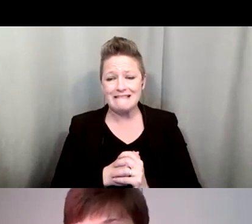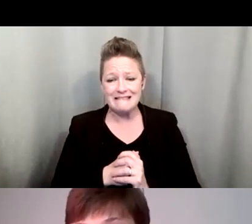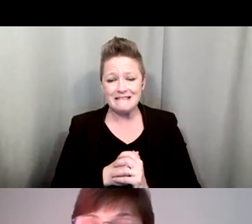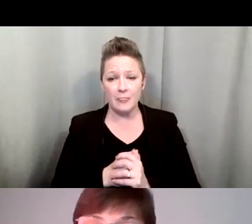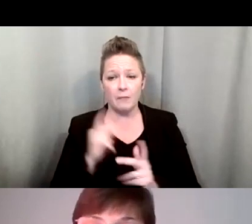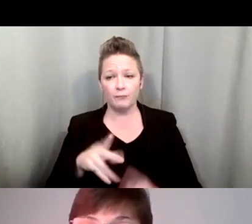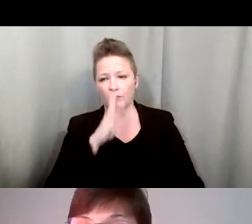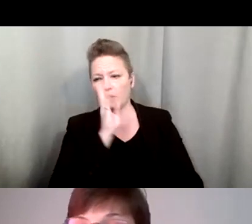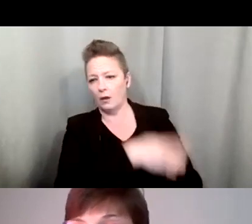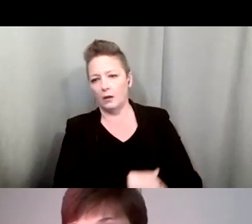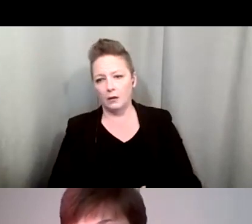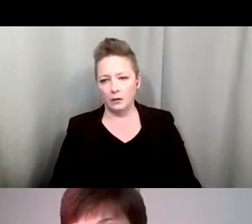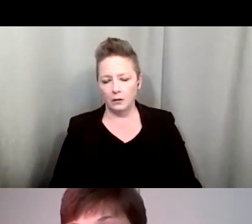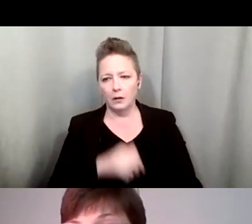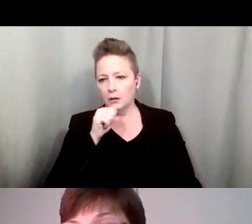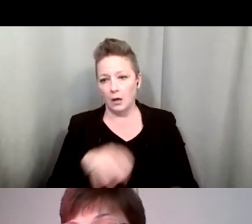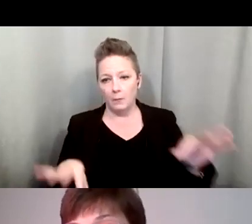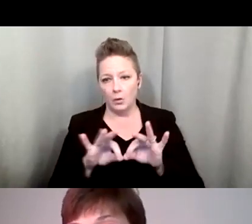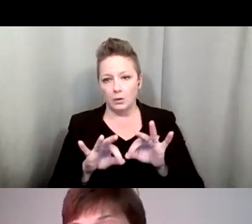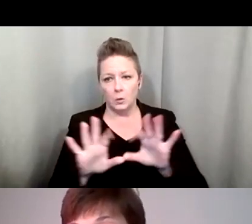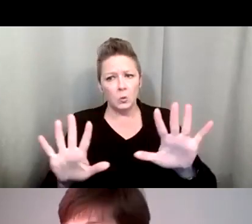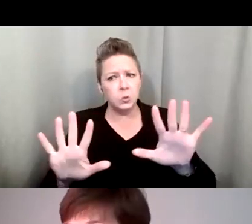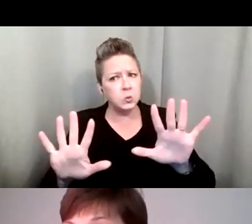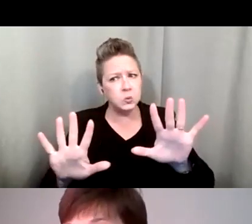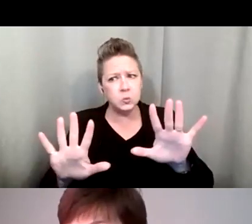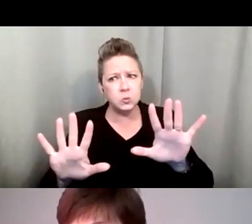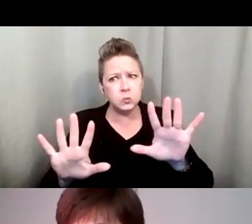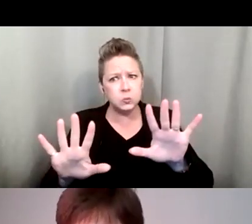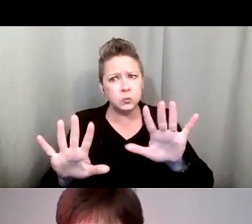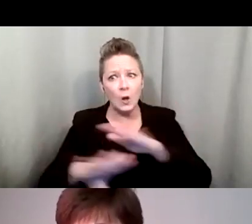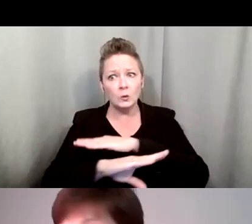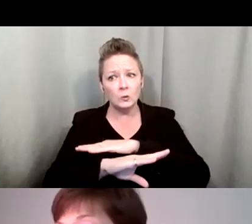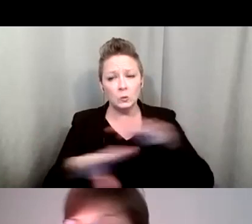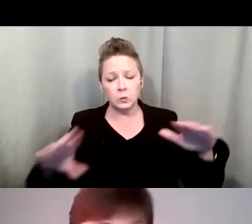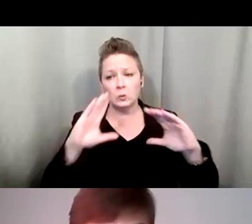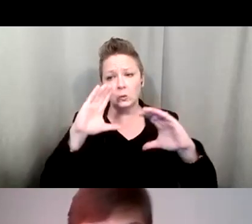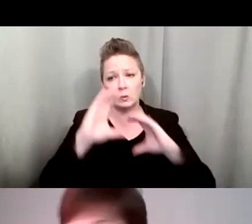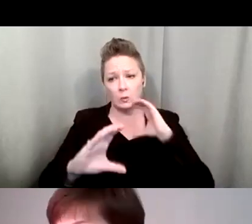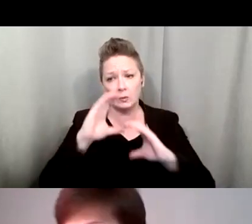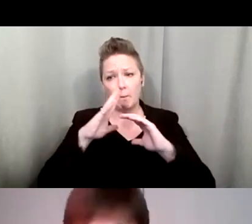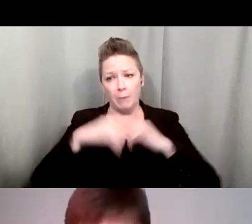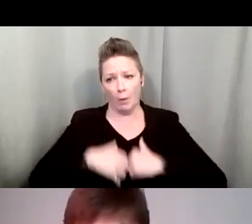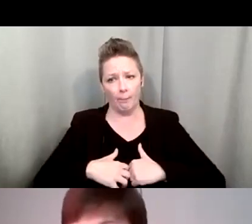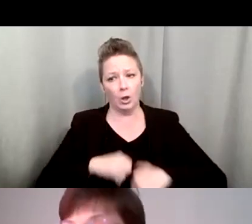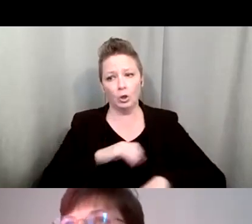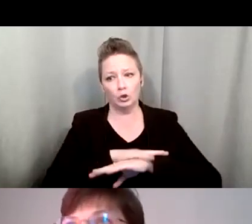mind, or it's not important. That's considered a communication breakdown. Don't do those. Do not